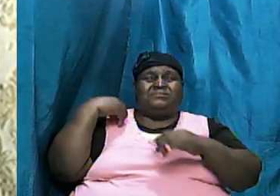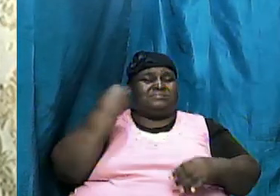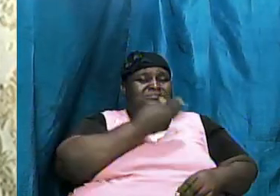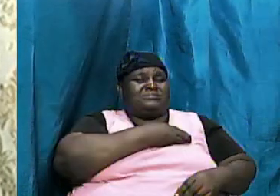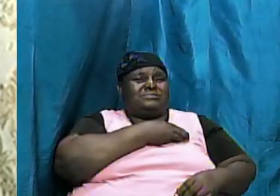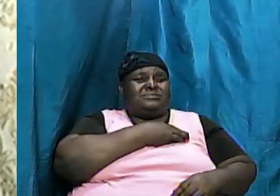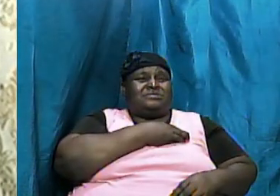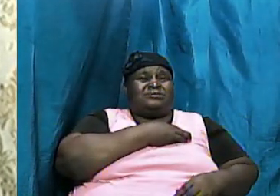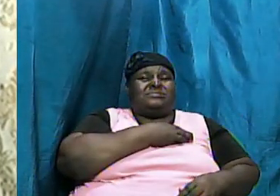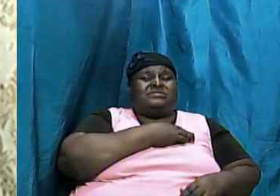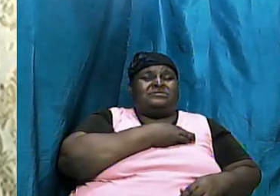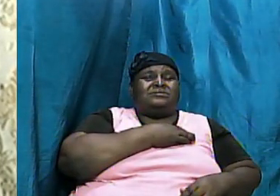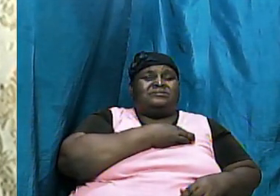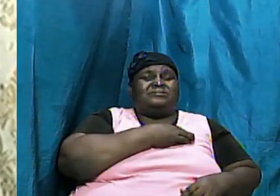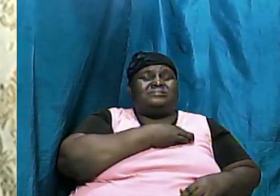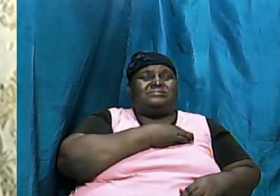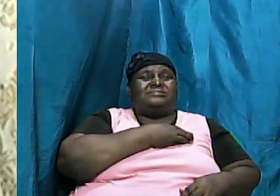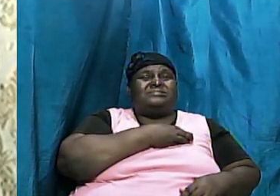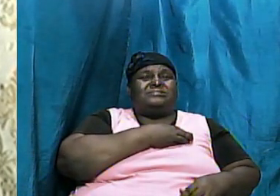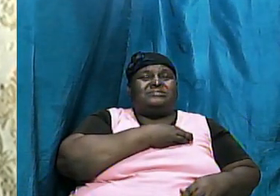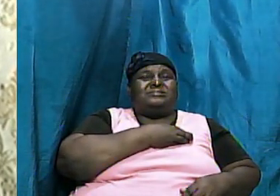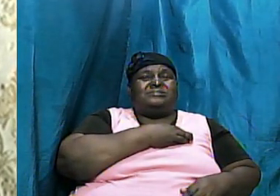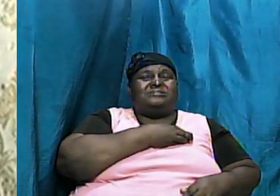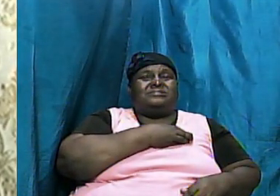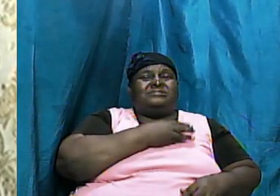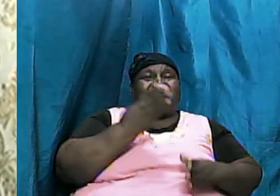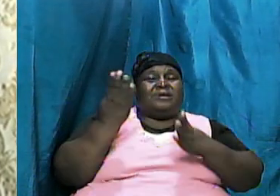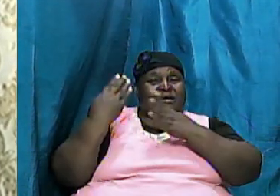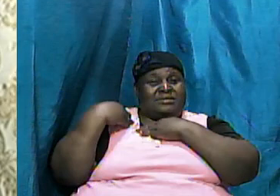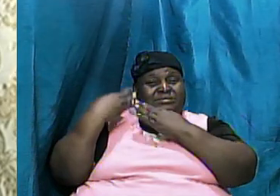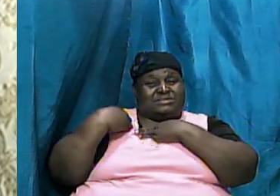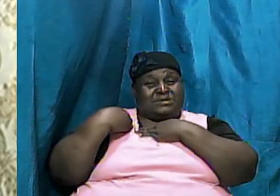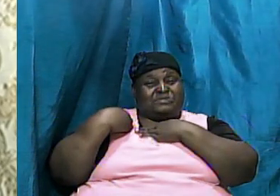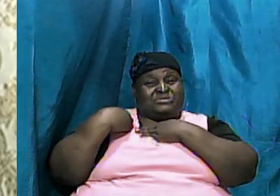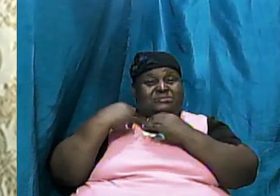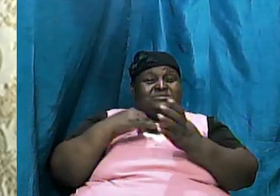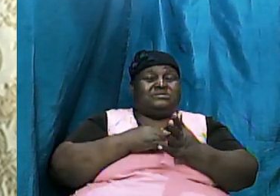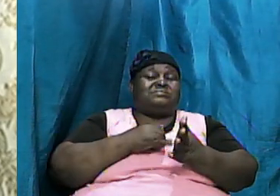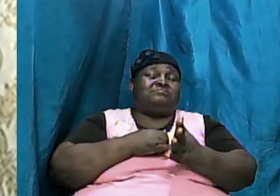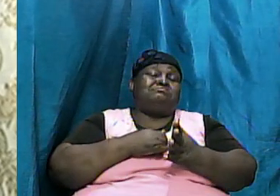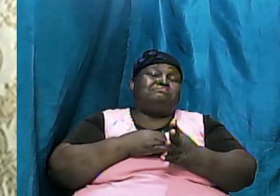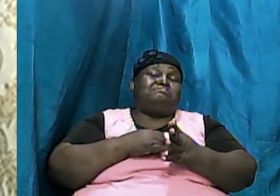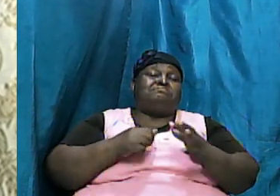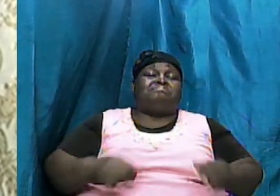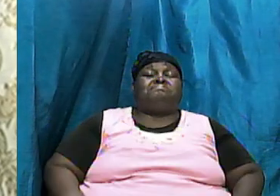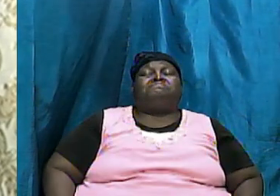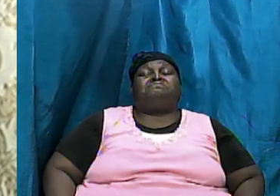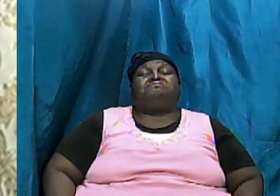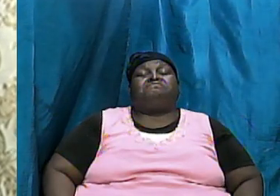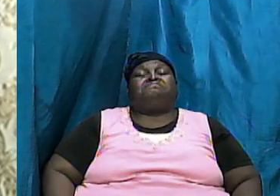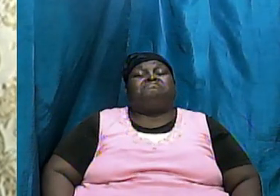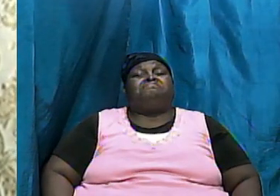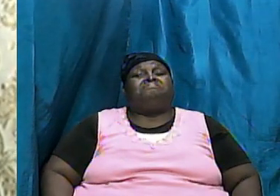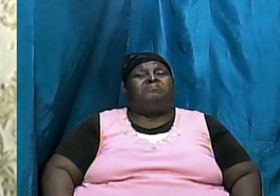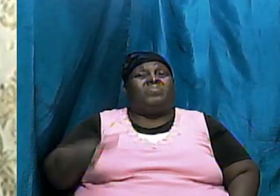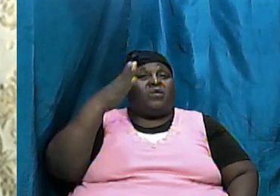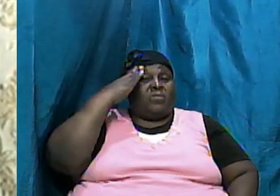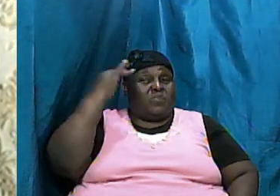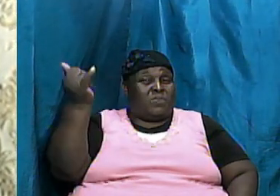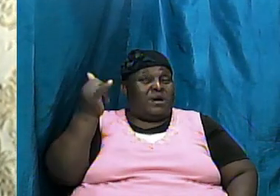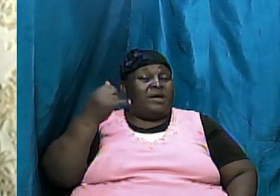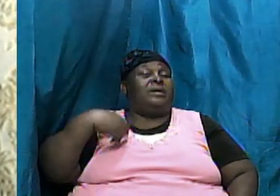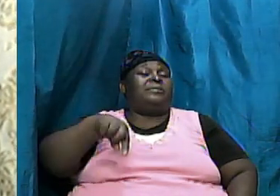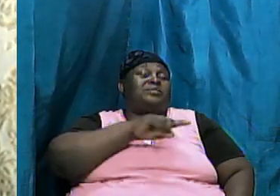we I'm going to show us that we can and I'm going to show us why we can